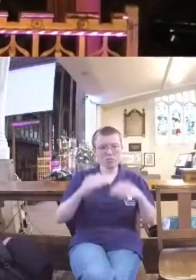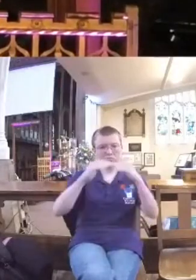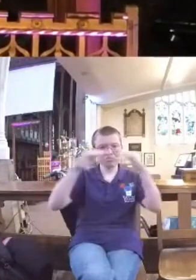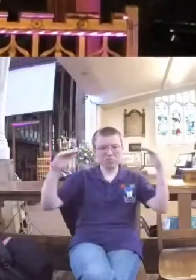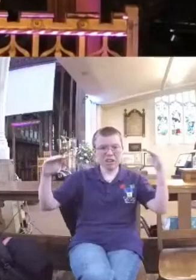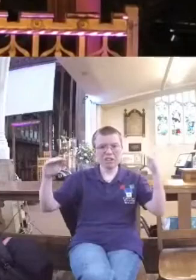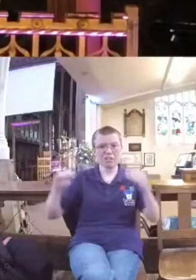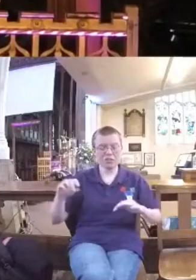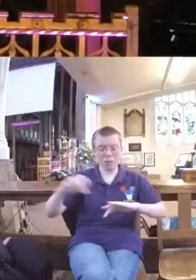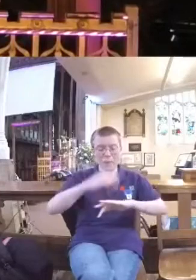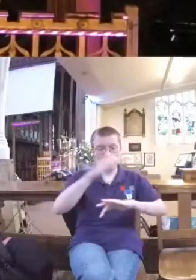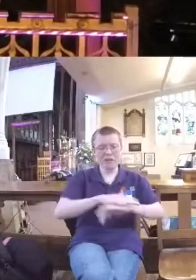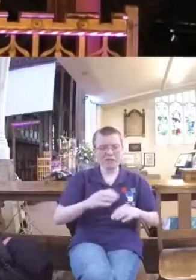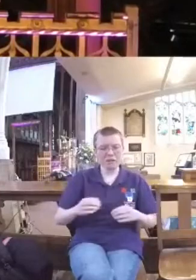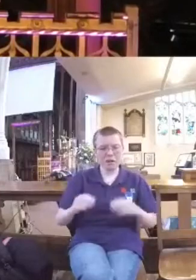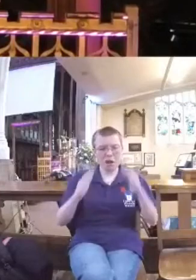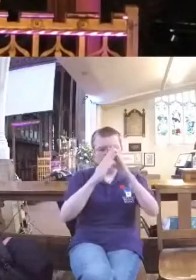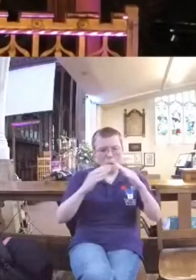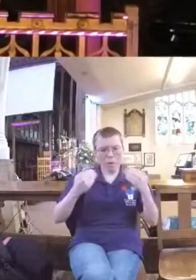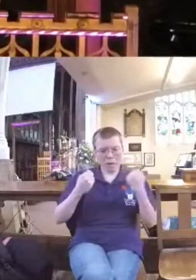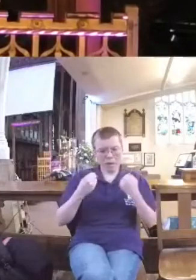money, spouse, or children?